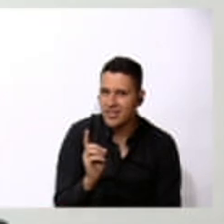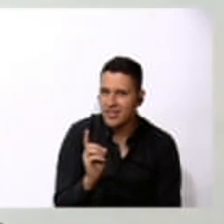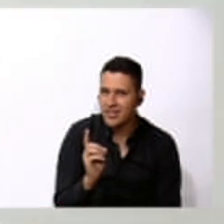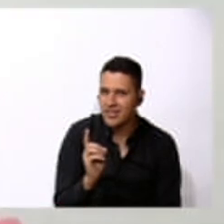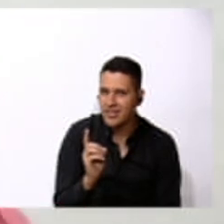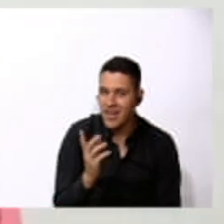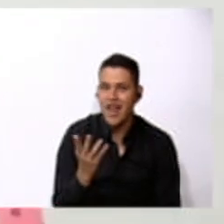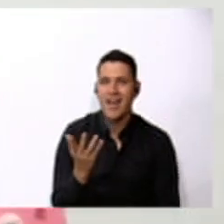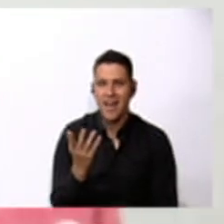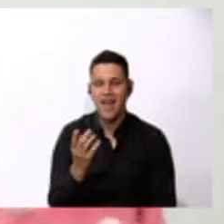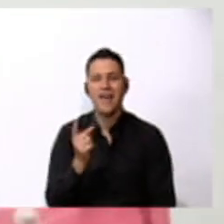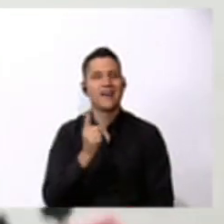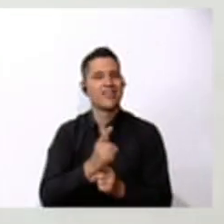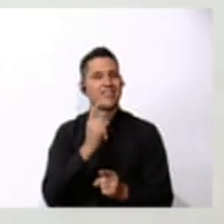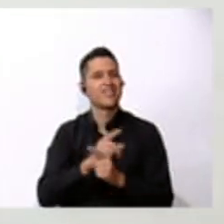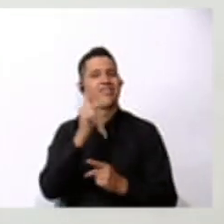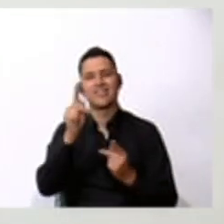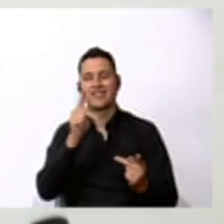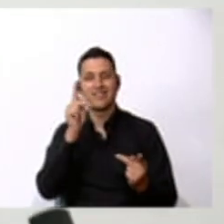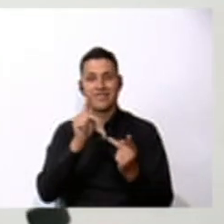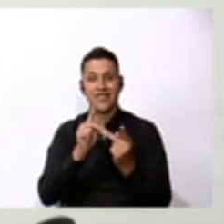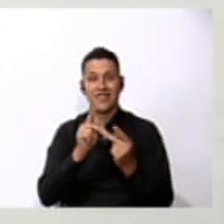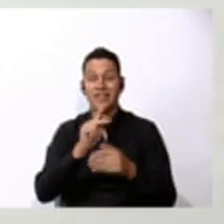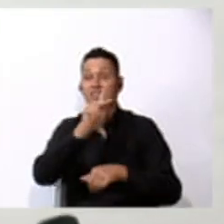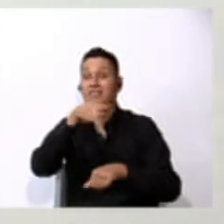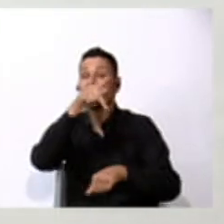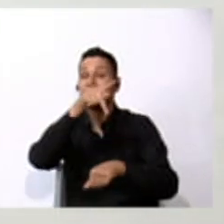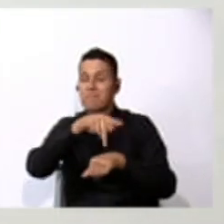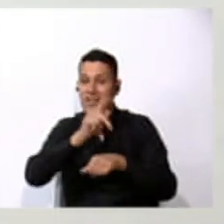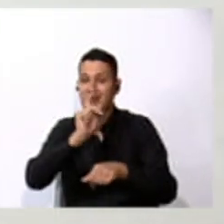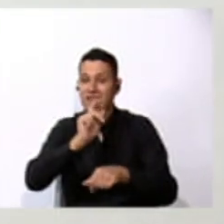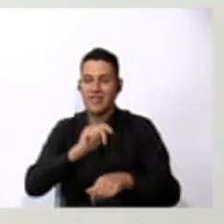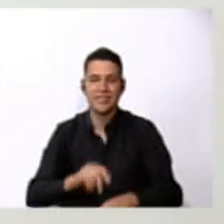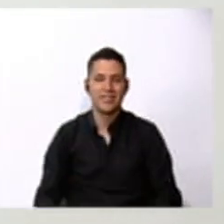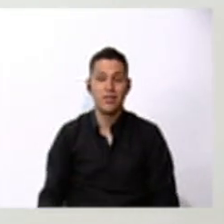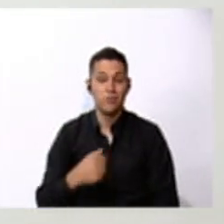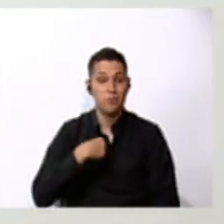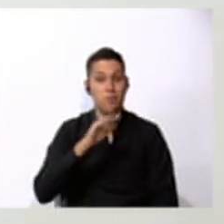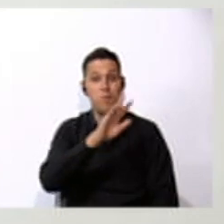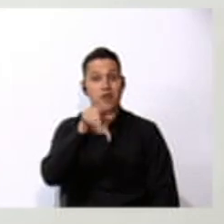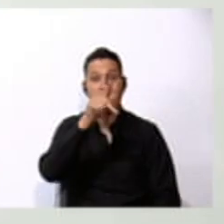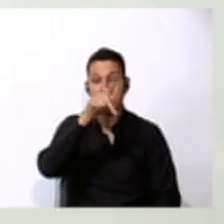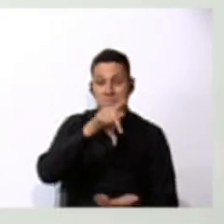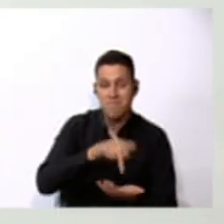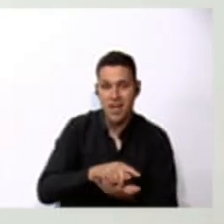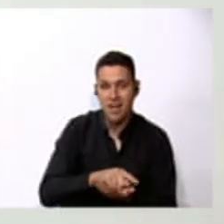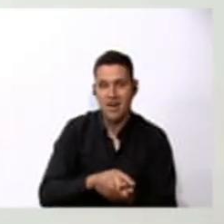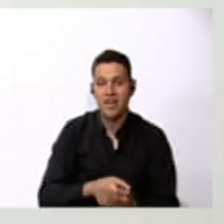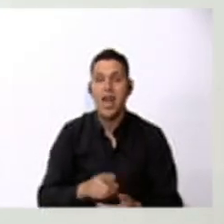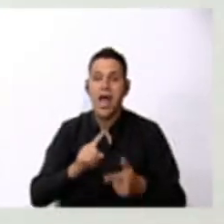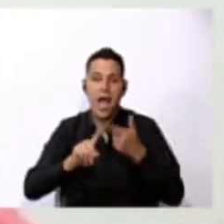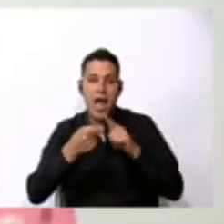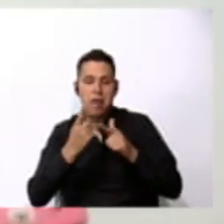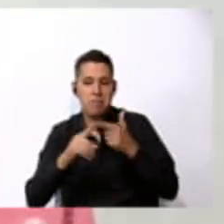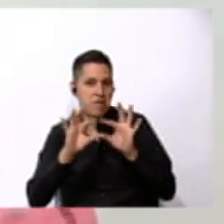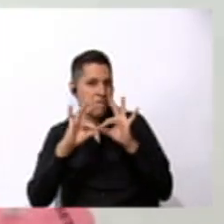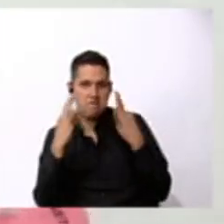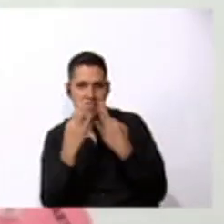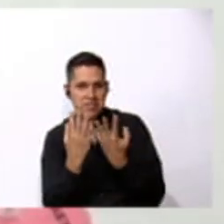That's right. Perfect. To the park. We go to the park to have fun with our friends and family.